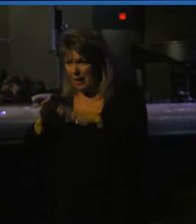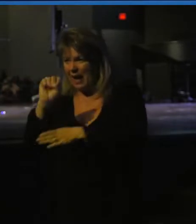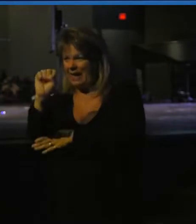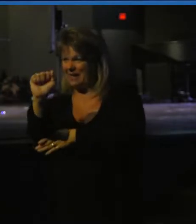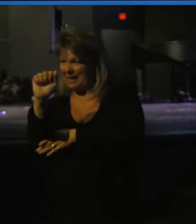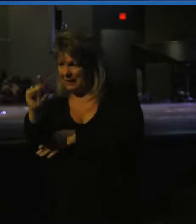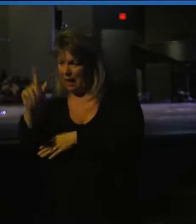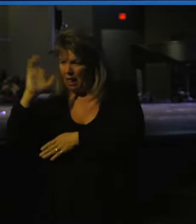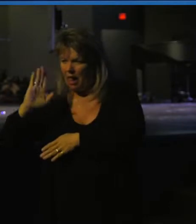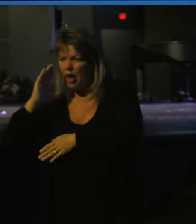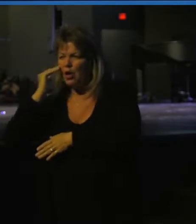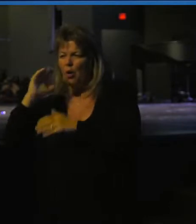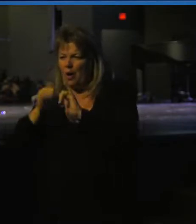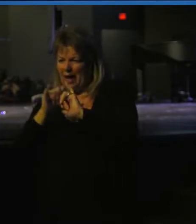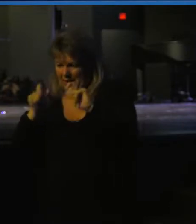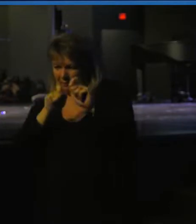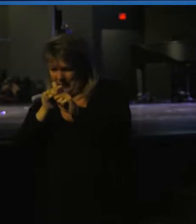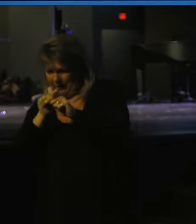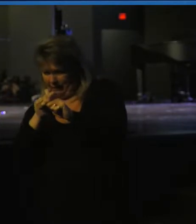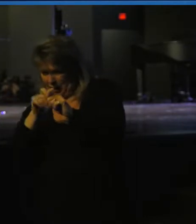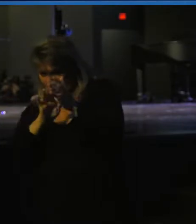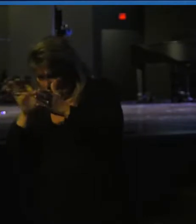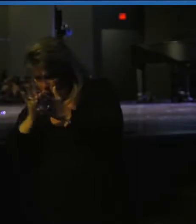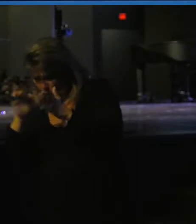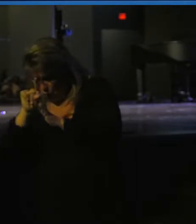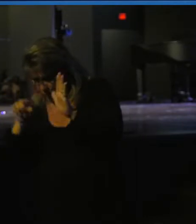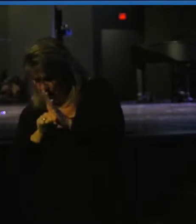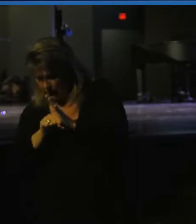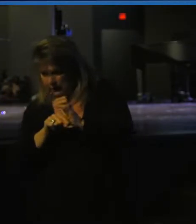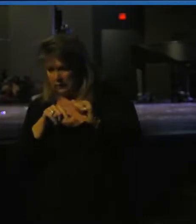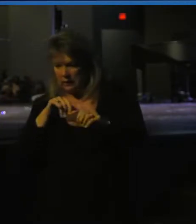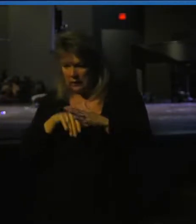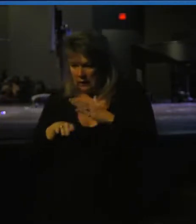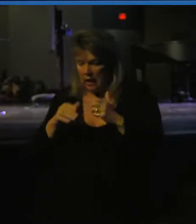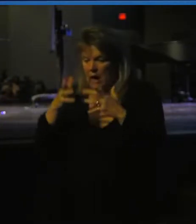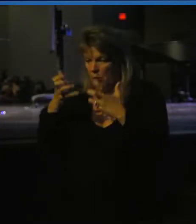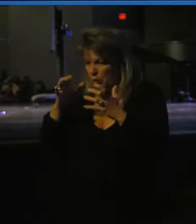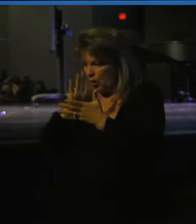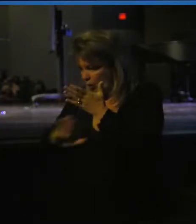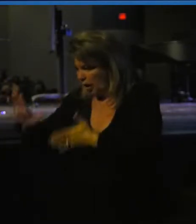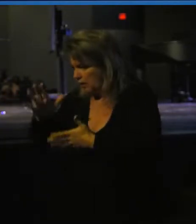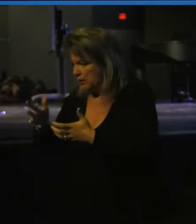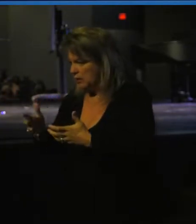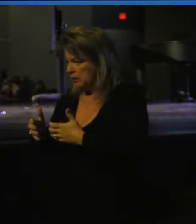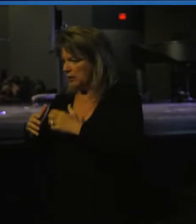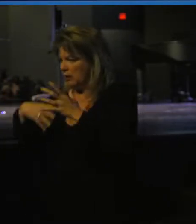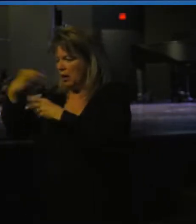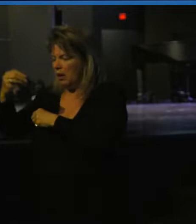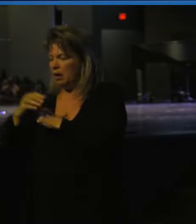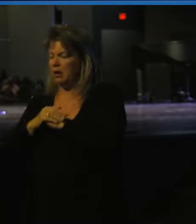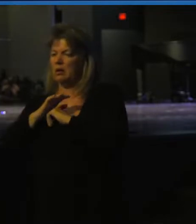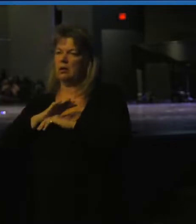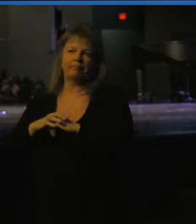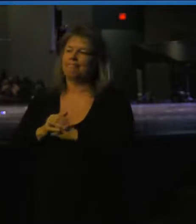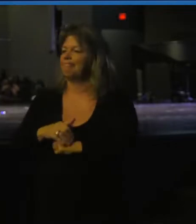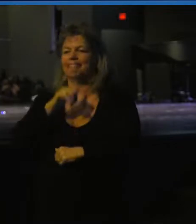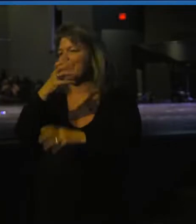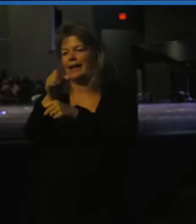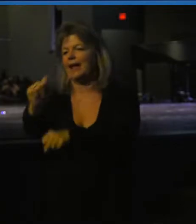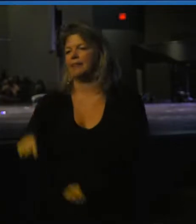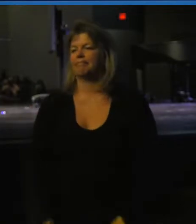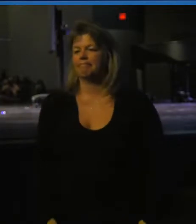knowing I had to get a certain score, walking in there to be to get to the college I wanted to go to, and then walking out and realized, man, I didn't get it.